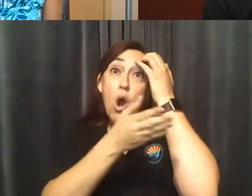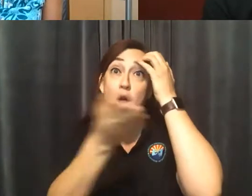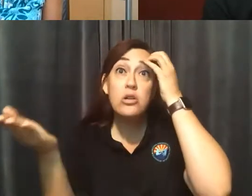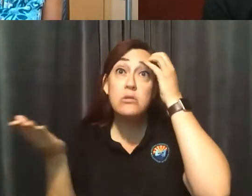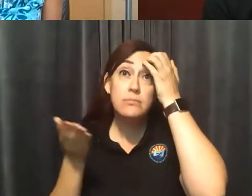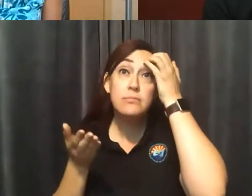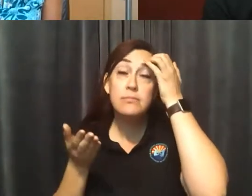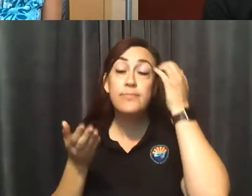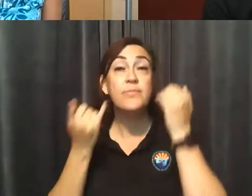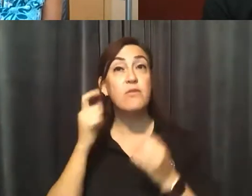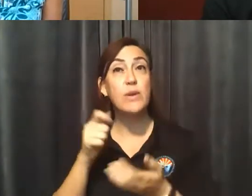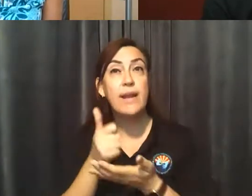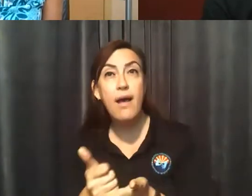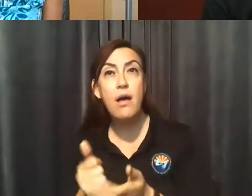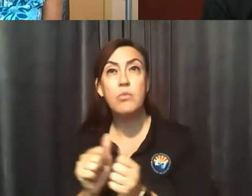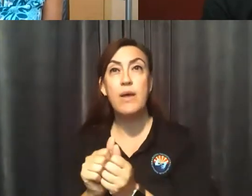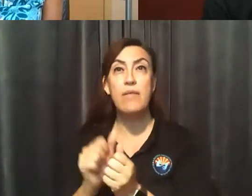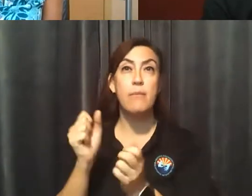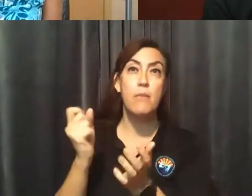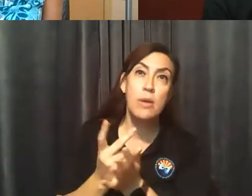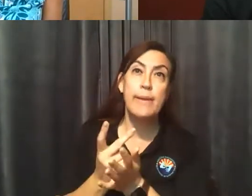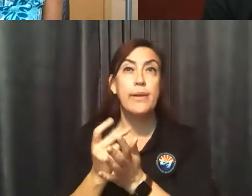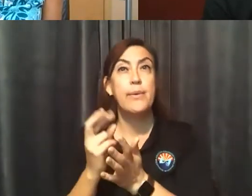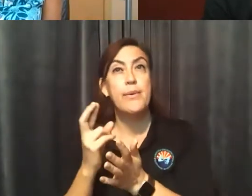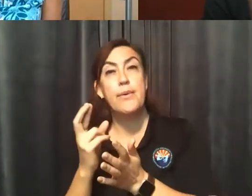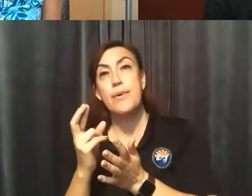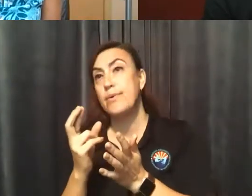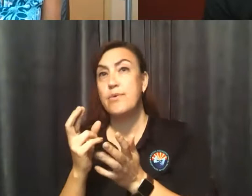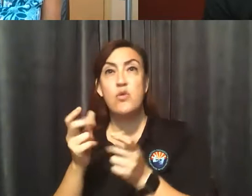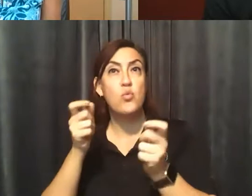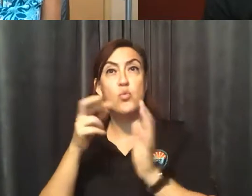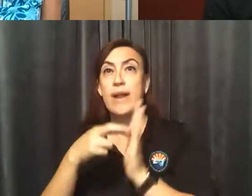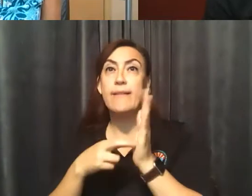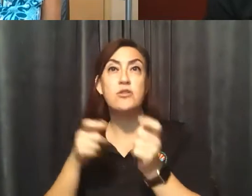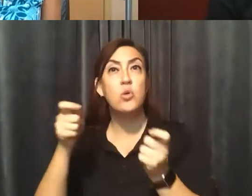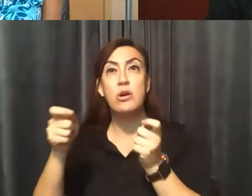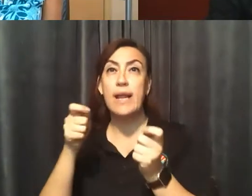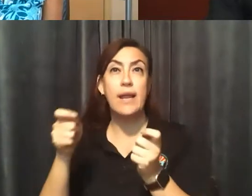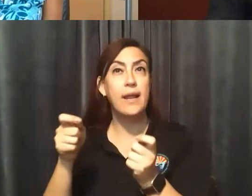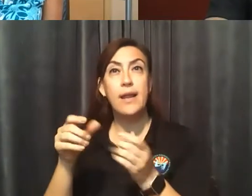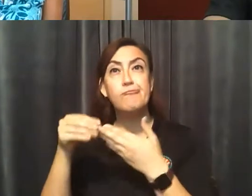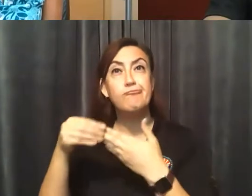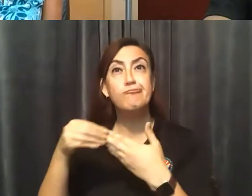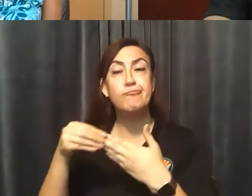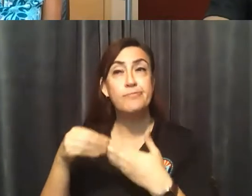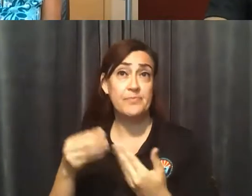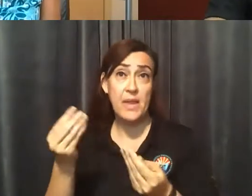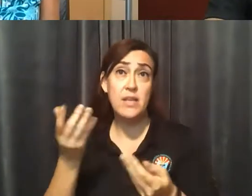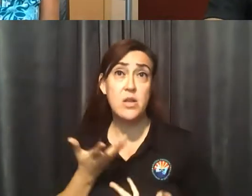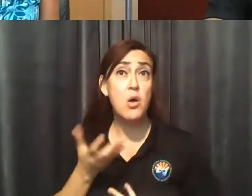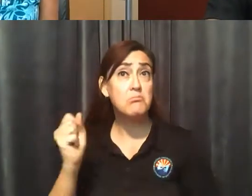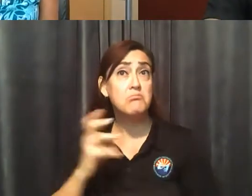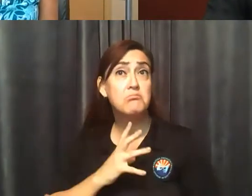If you need help from the city's regulatory side of things with those kinds of needs. Absolutely.